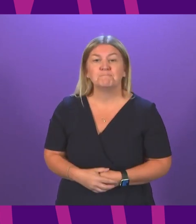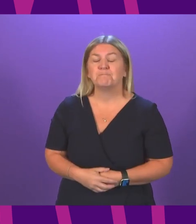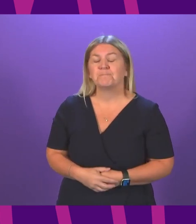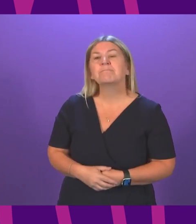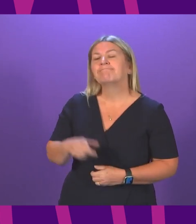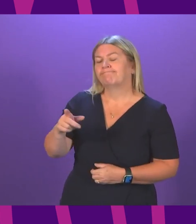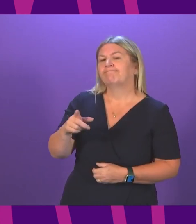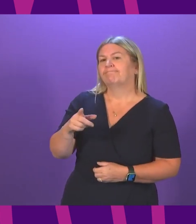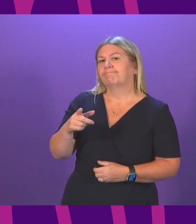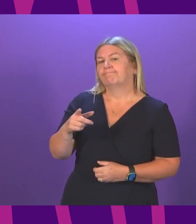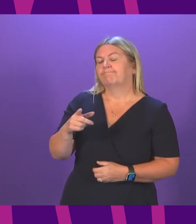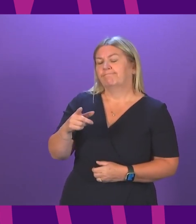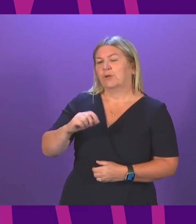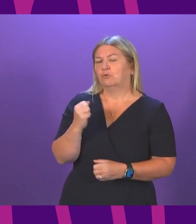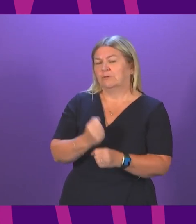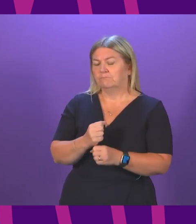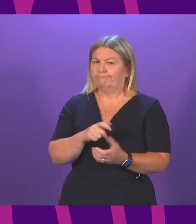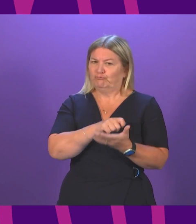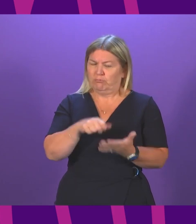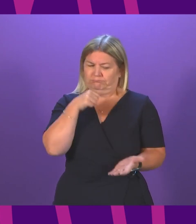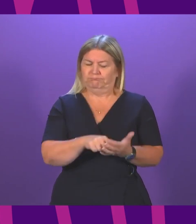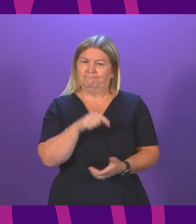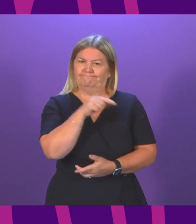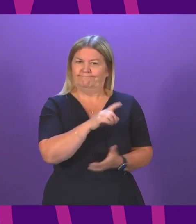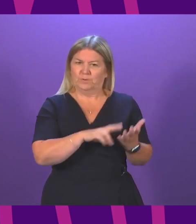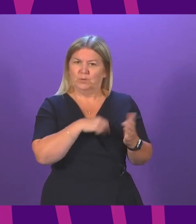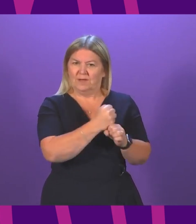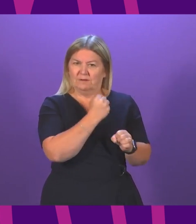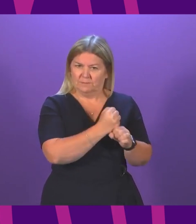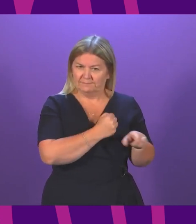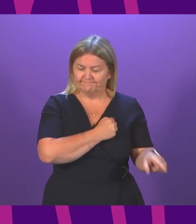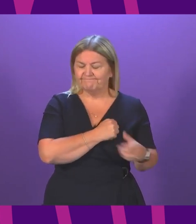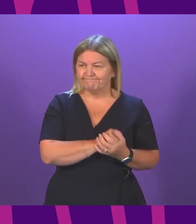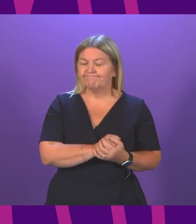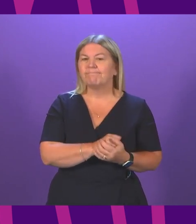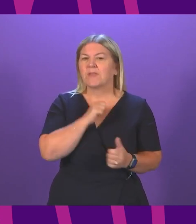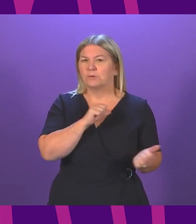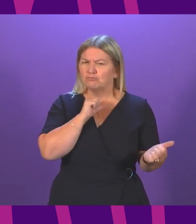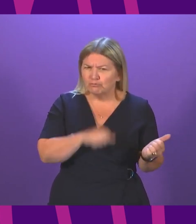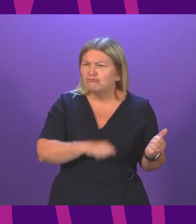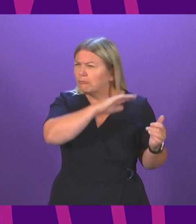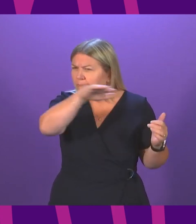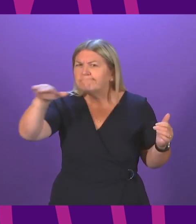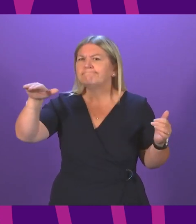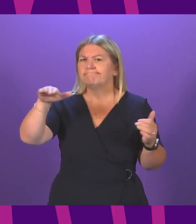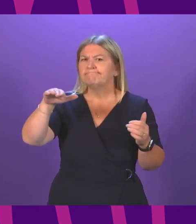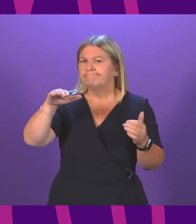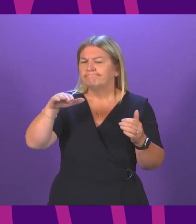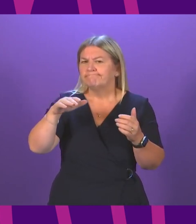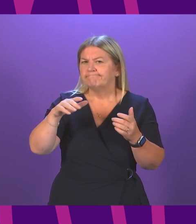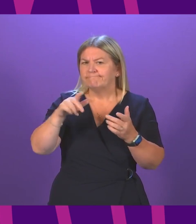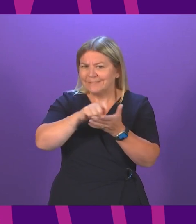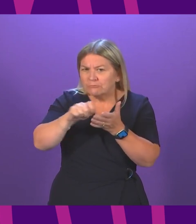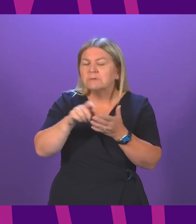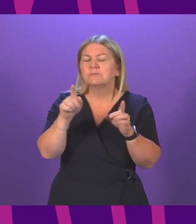UK Government about this emerging problem back in July. The Rural Affairs Secretary has written again this week, seeking a meeting to discuss these